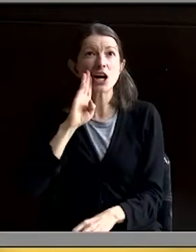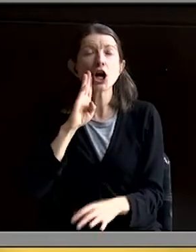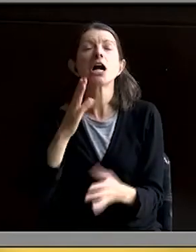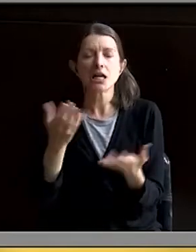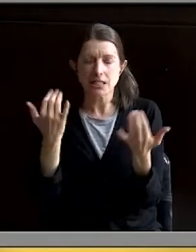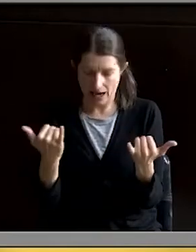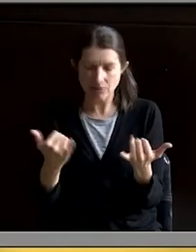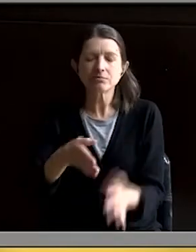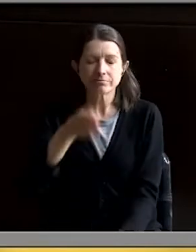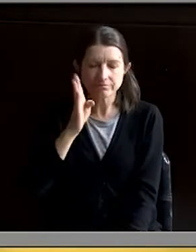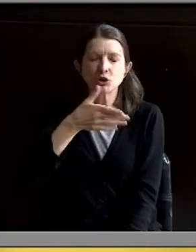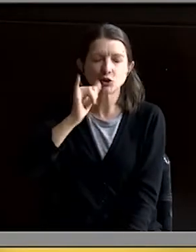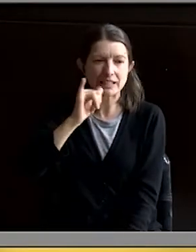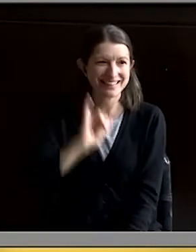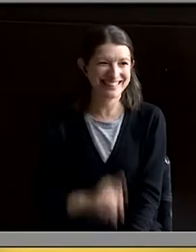here.